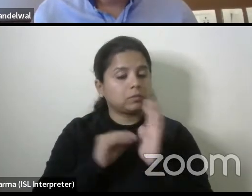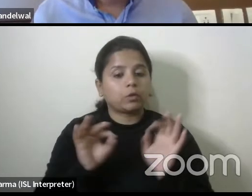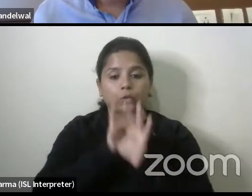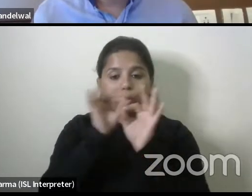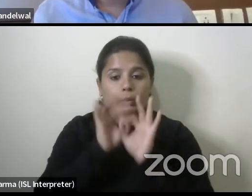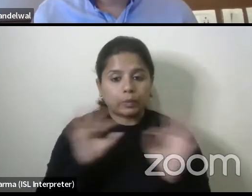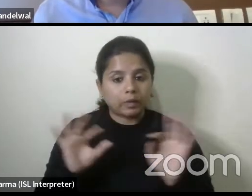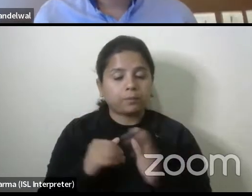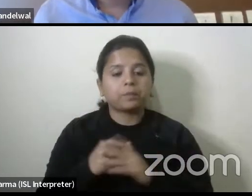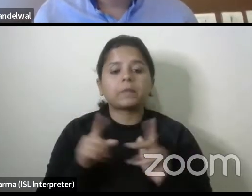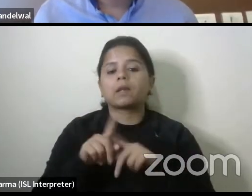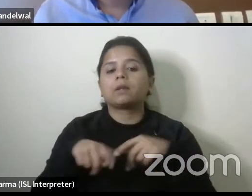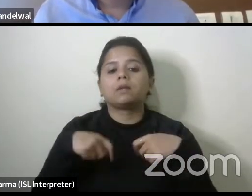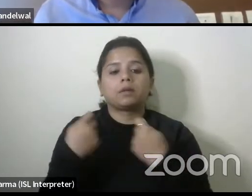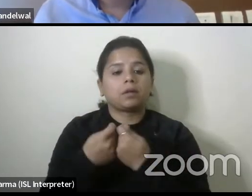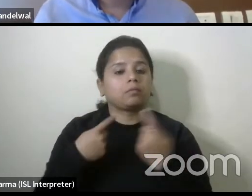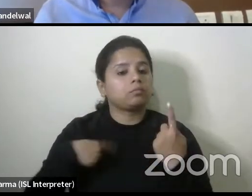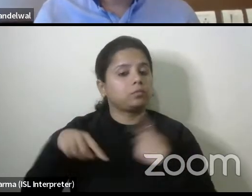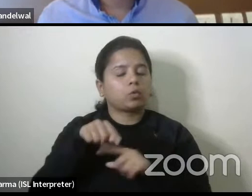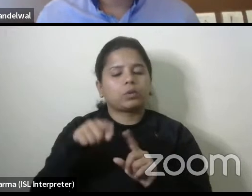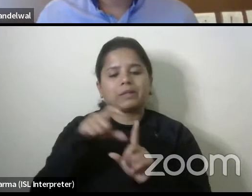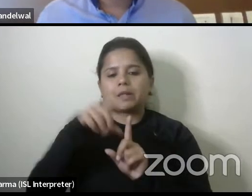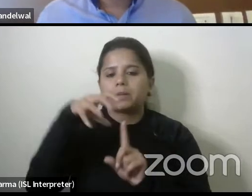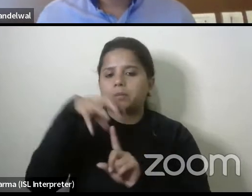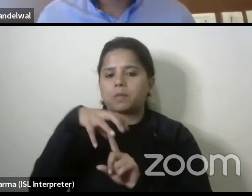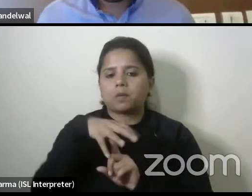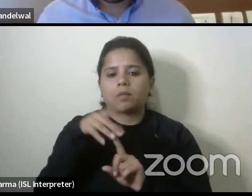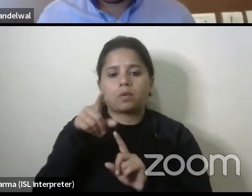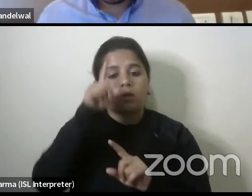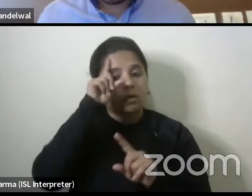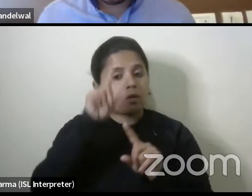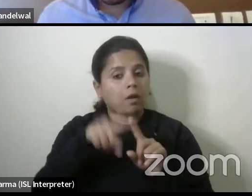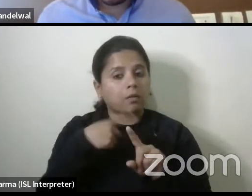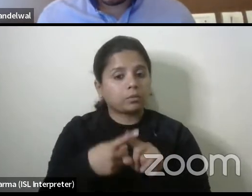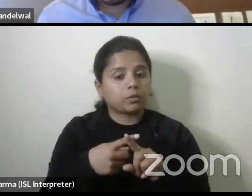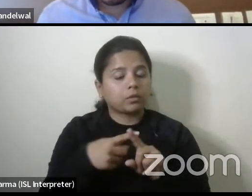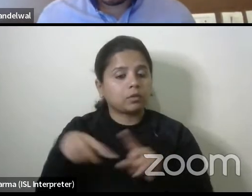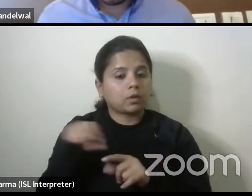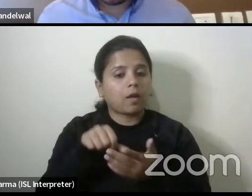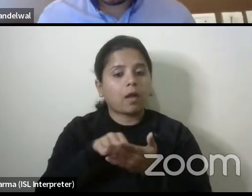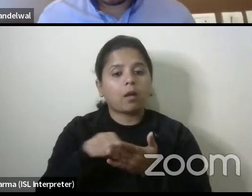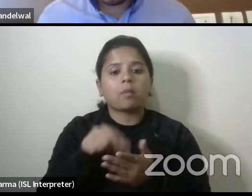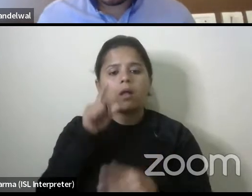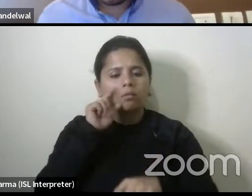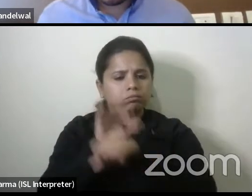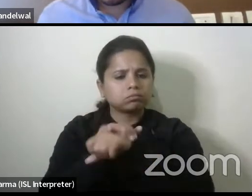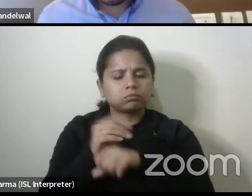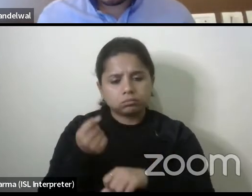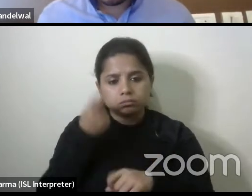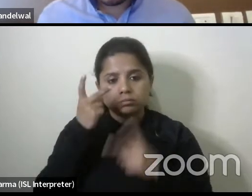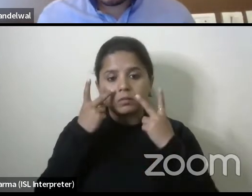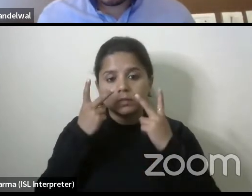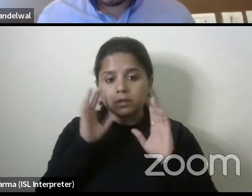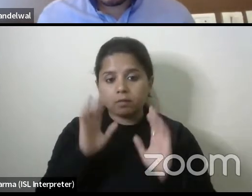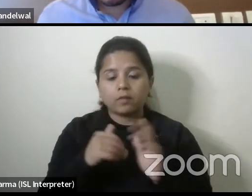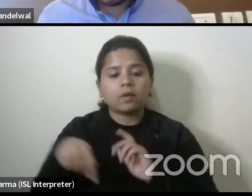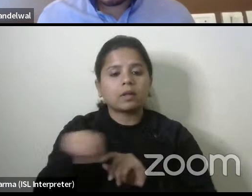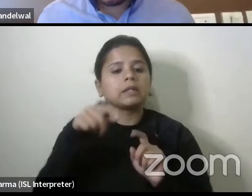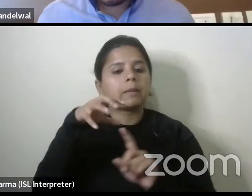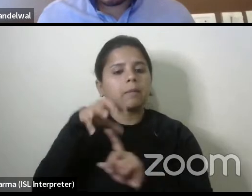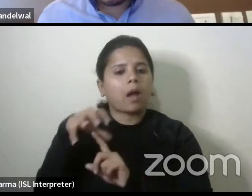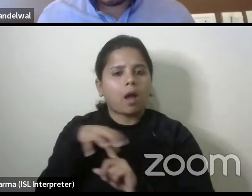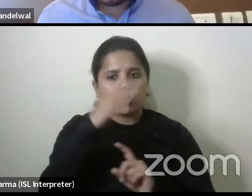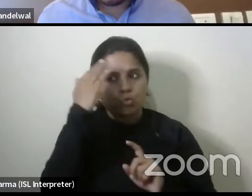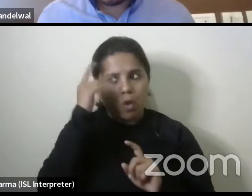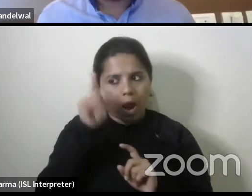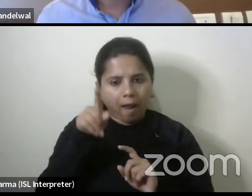team let's say a department who is expert in implementing identifying basically the identification of these departments who